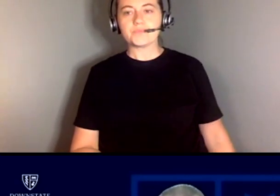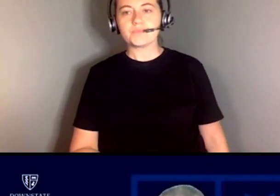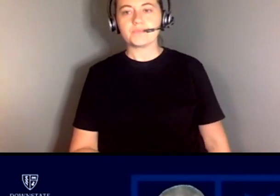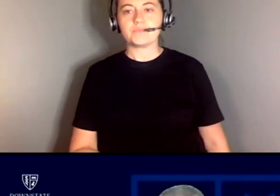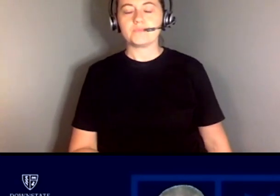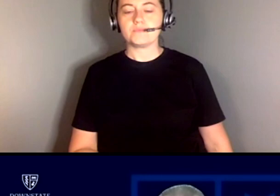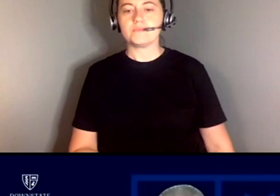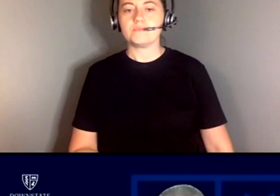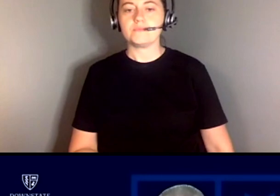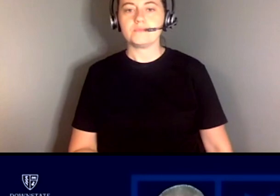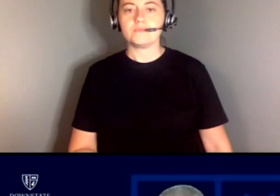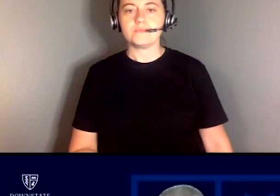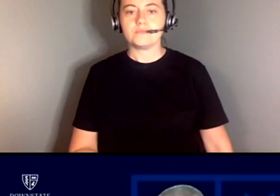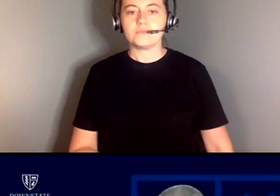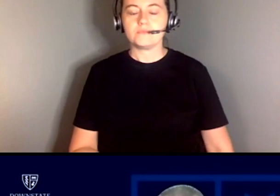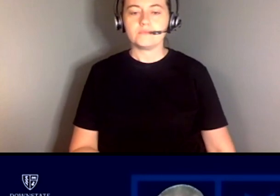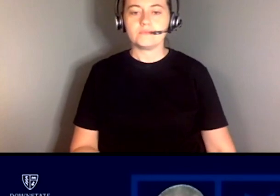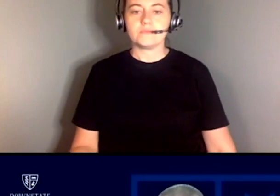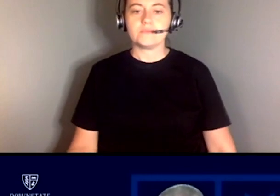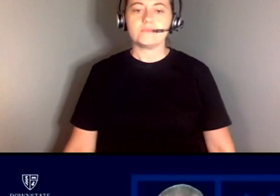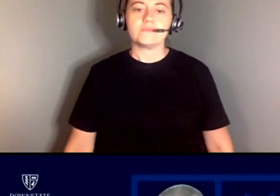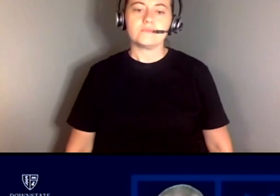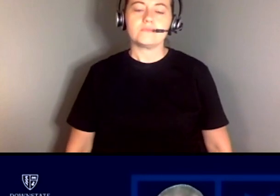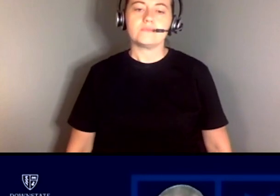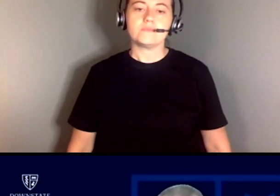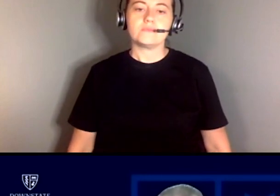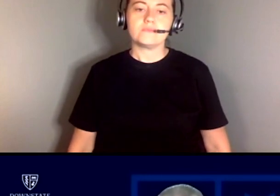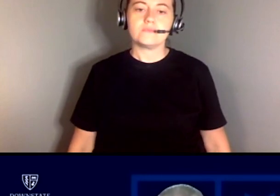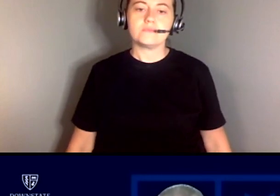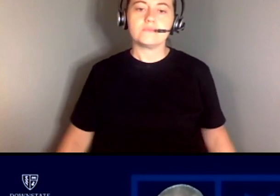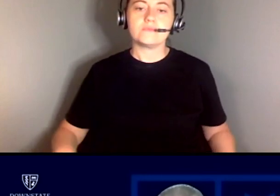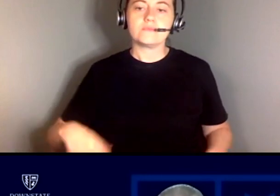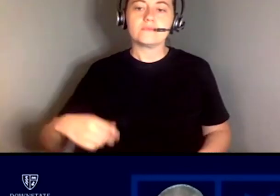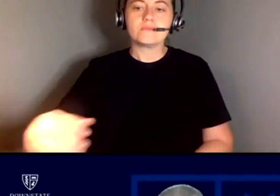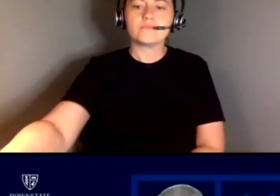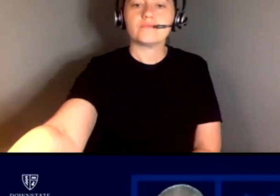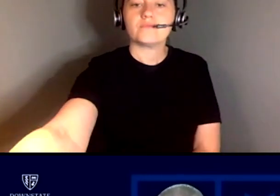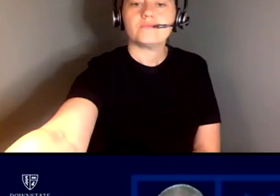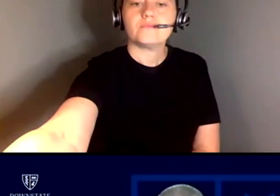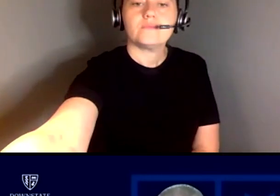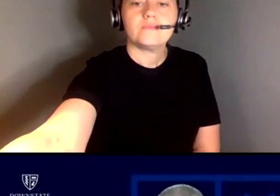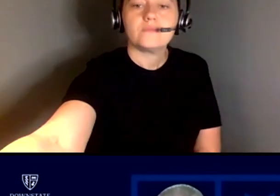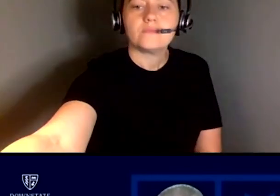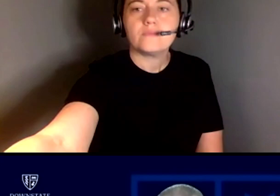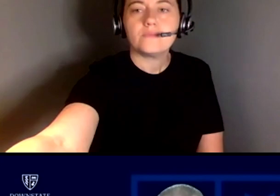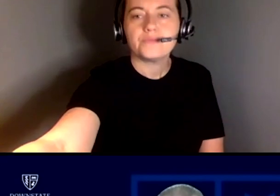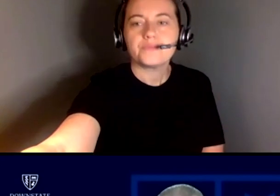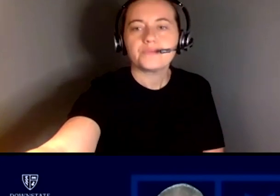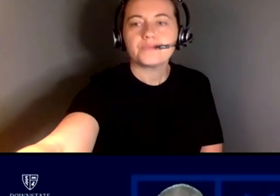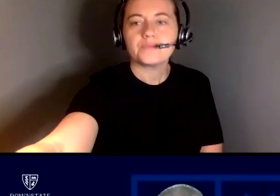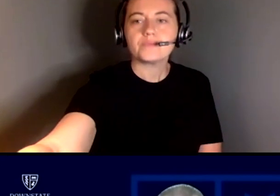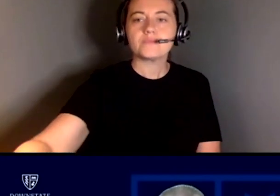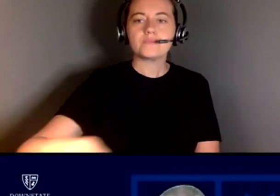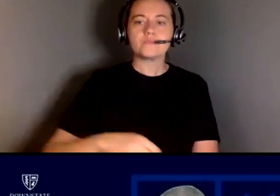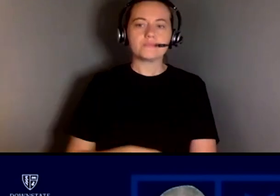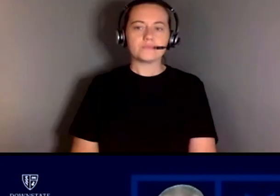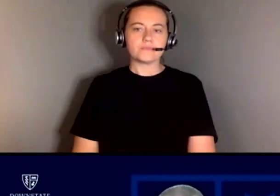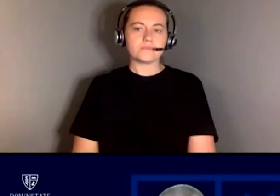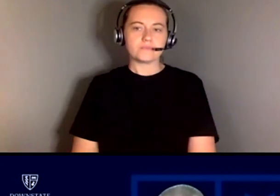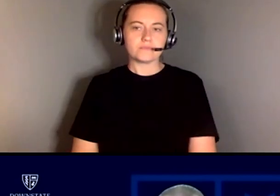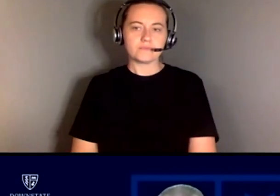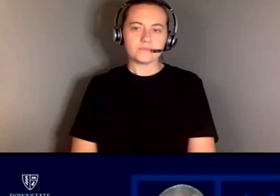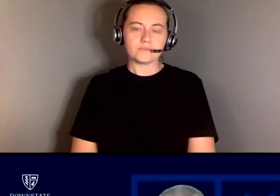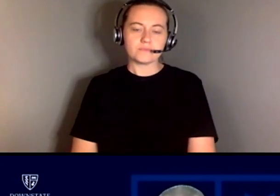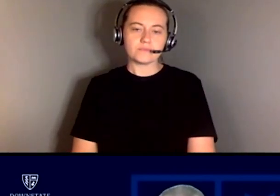interviews especially if on a professional context because i may be introduced to dr youssef uh dr cuttman dr